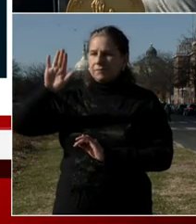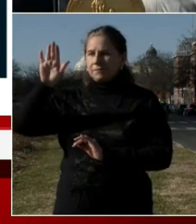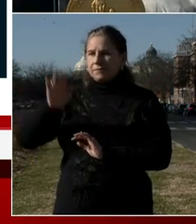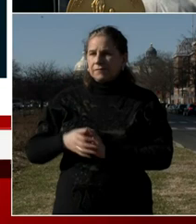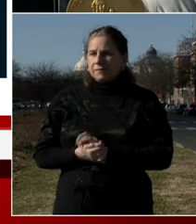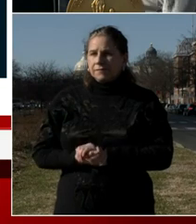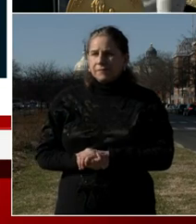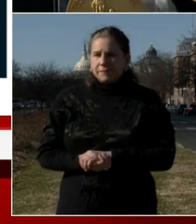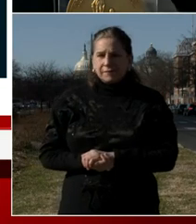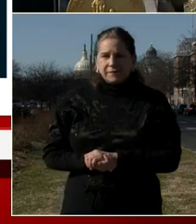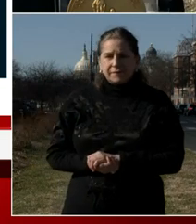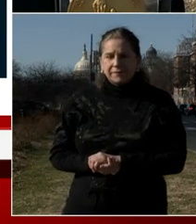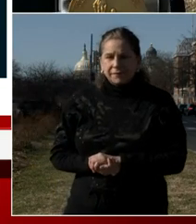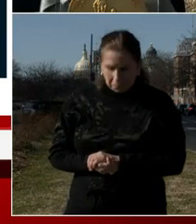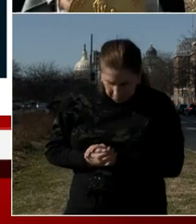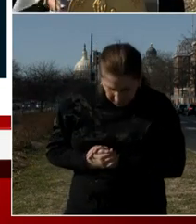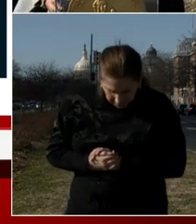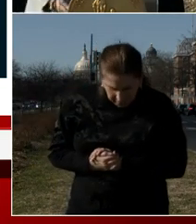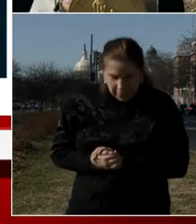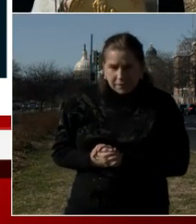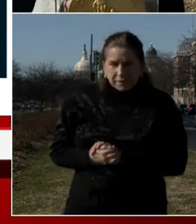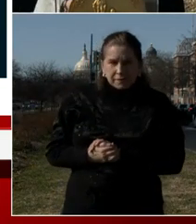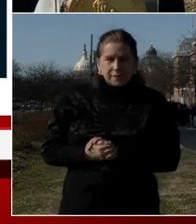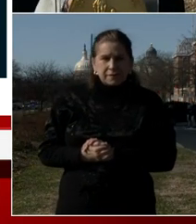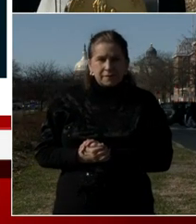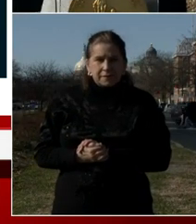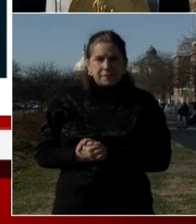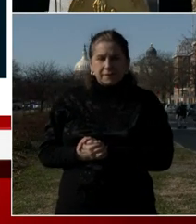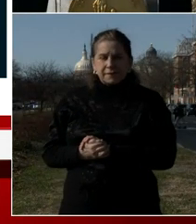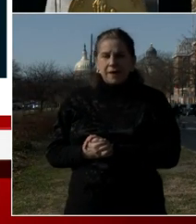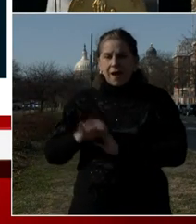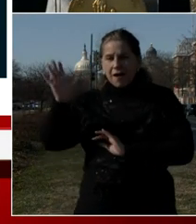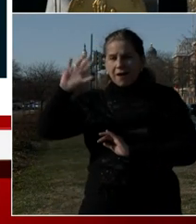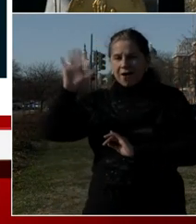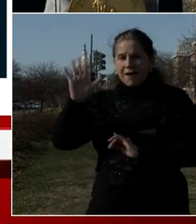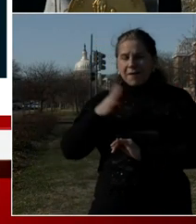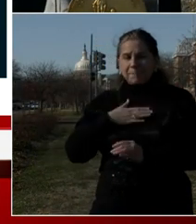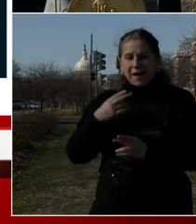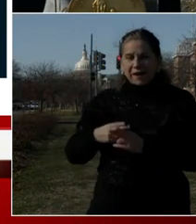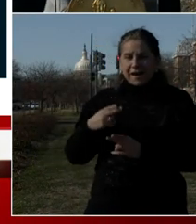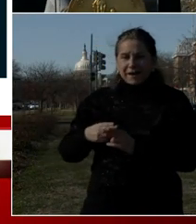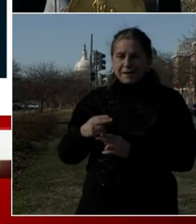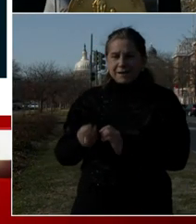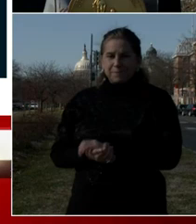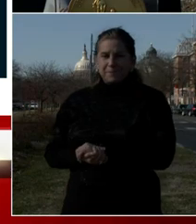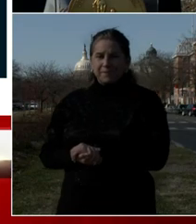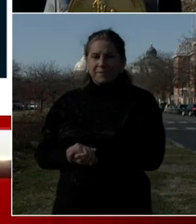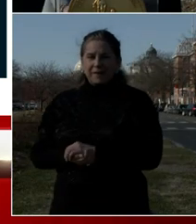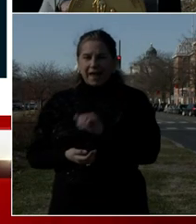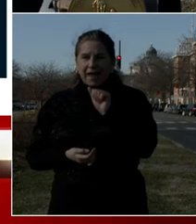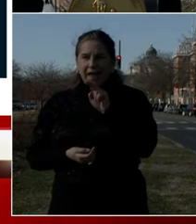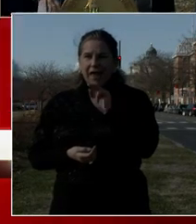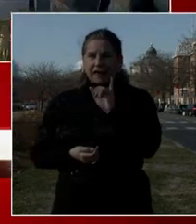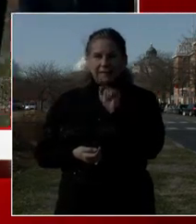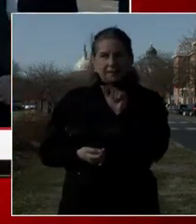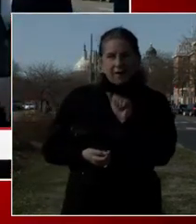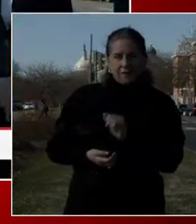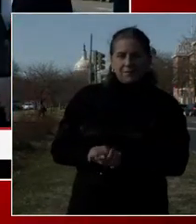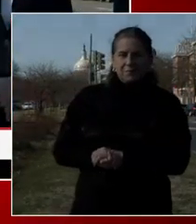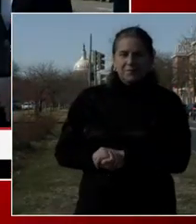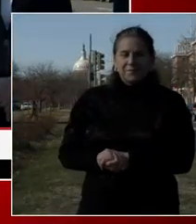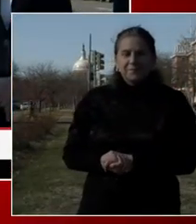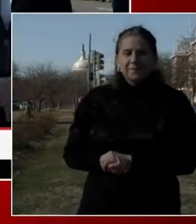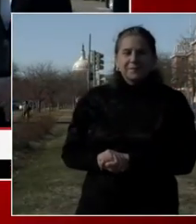Good evening, Mrs. Mayor and staff. My name is Lenita Avery. My concern, first of all, is to Chief Conte.